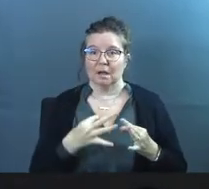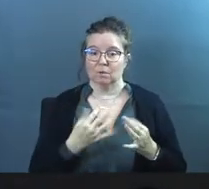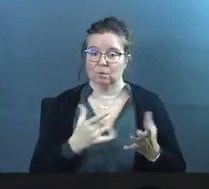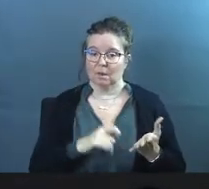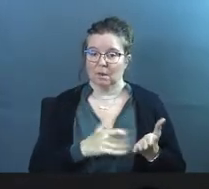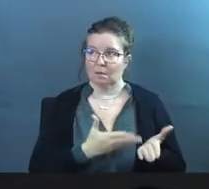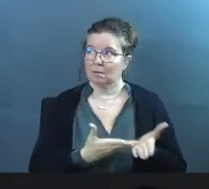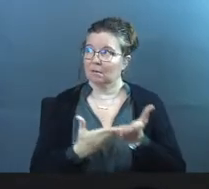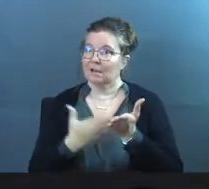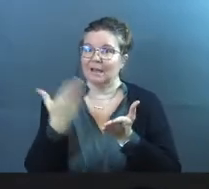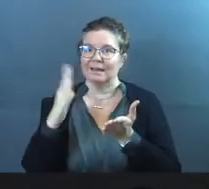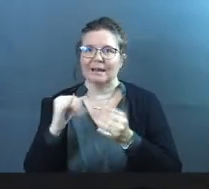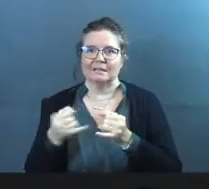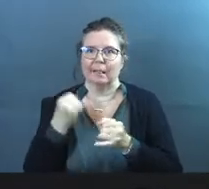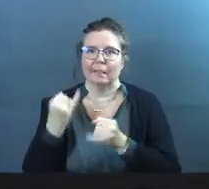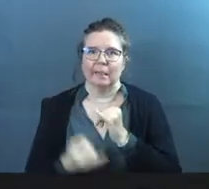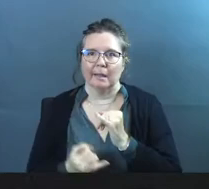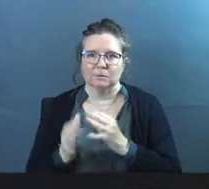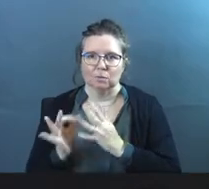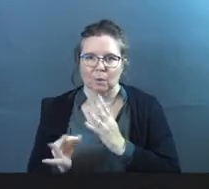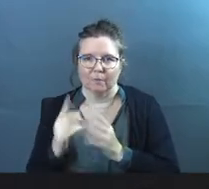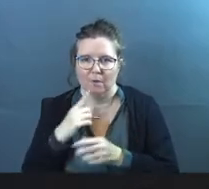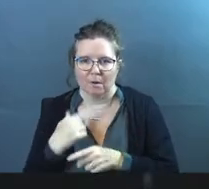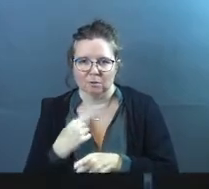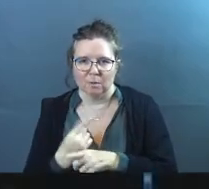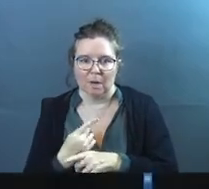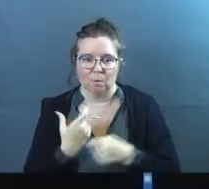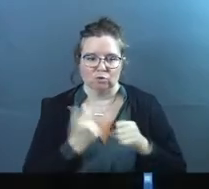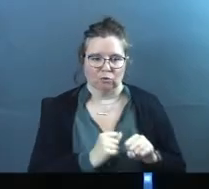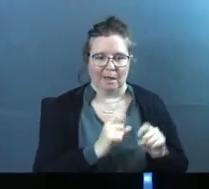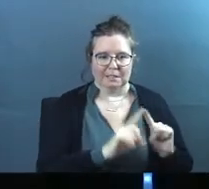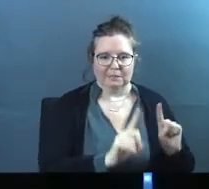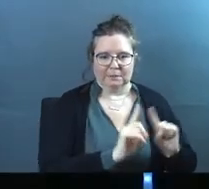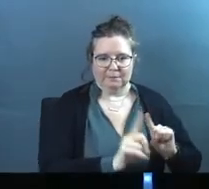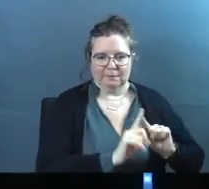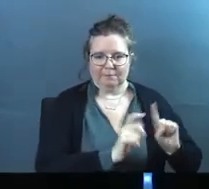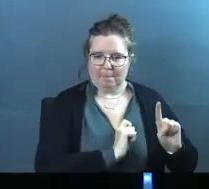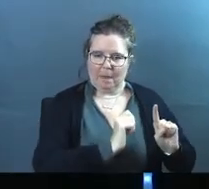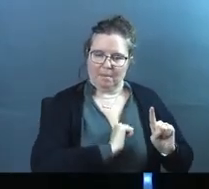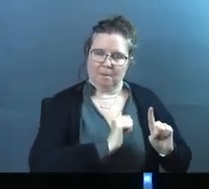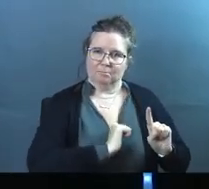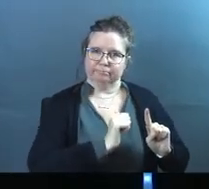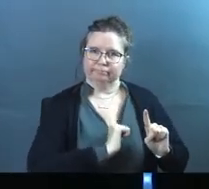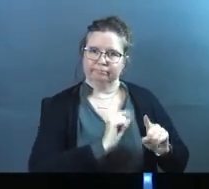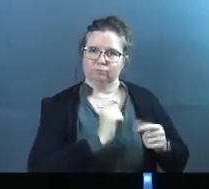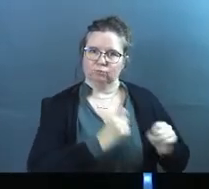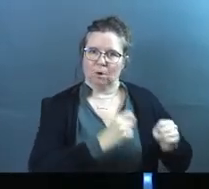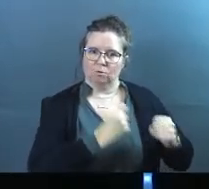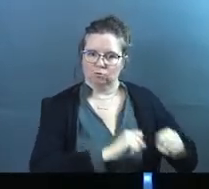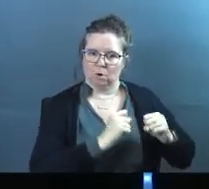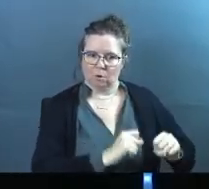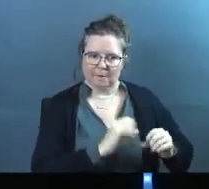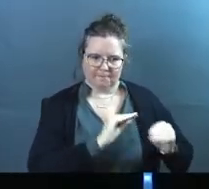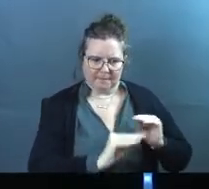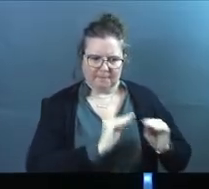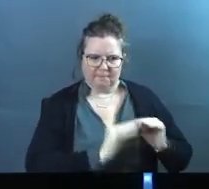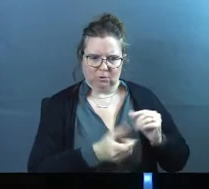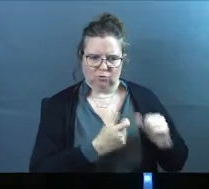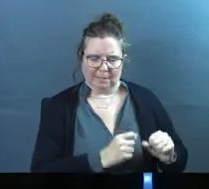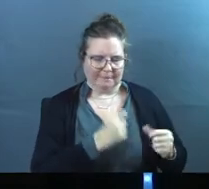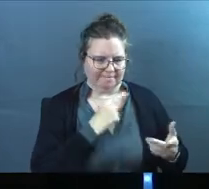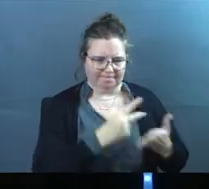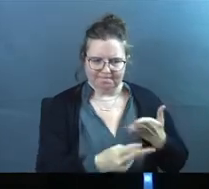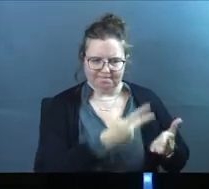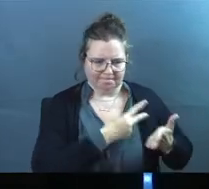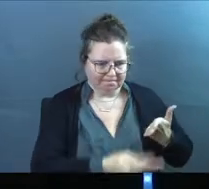to do that, God is our last resort. You ever been there? It's like, I've tried my way, God. I've tried to fix these needs, these situations, these circumstances in my life.